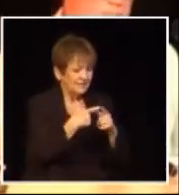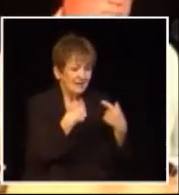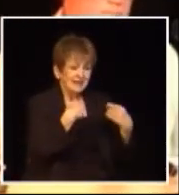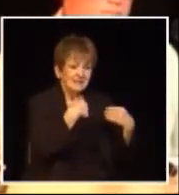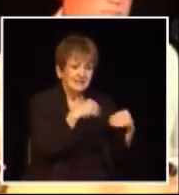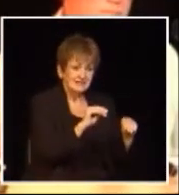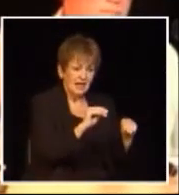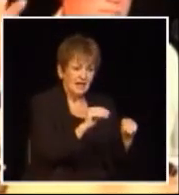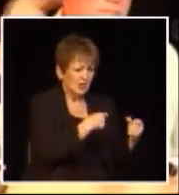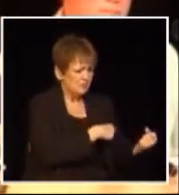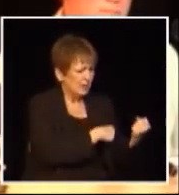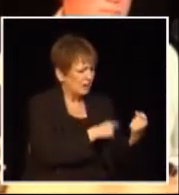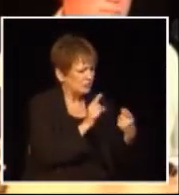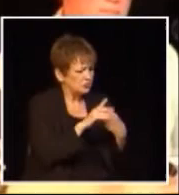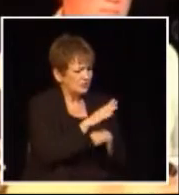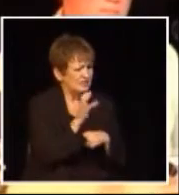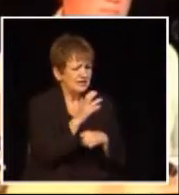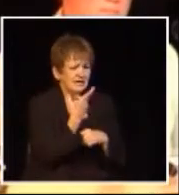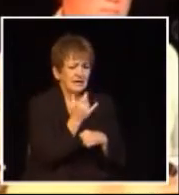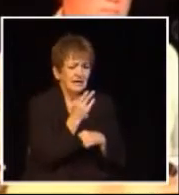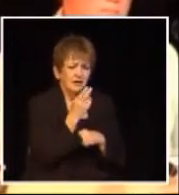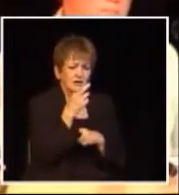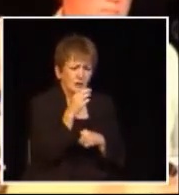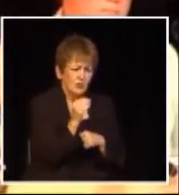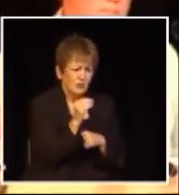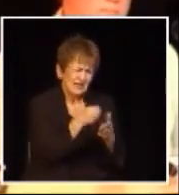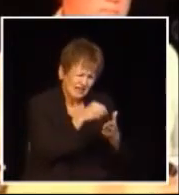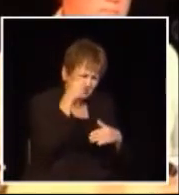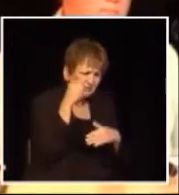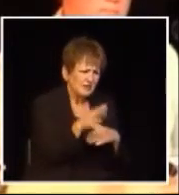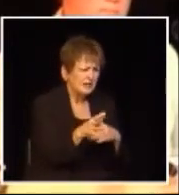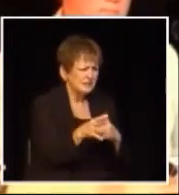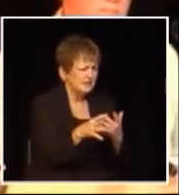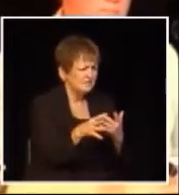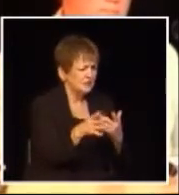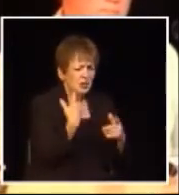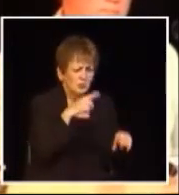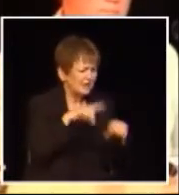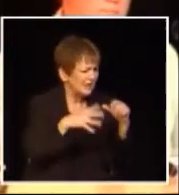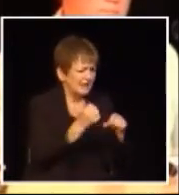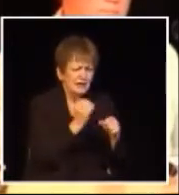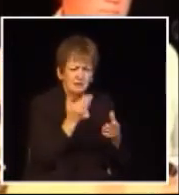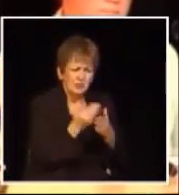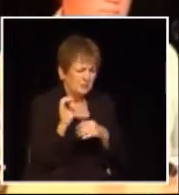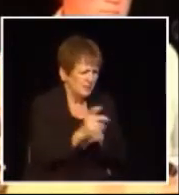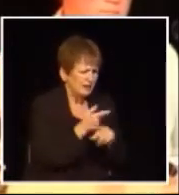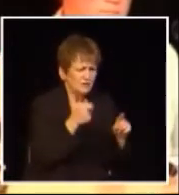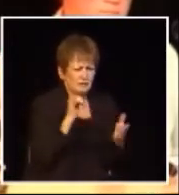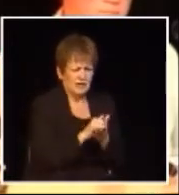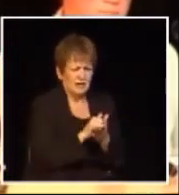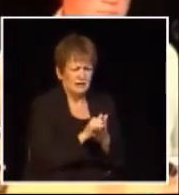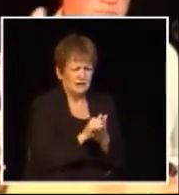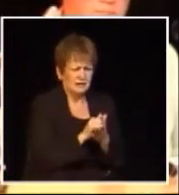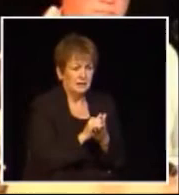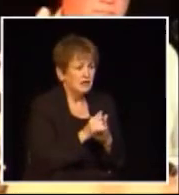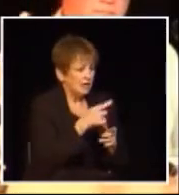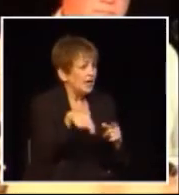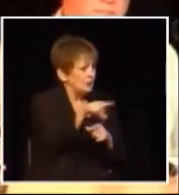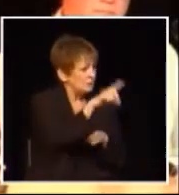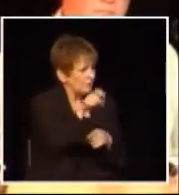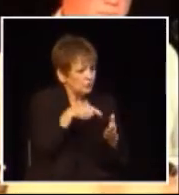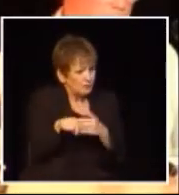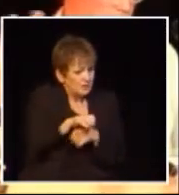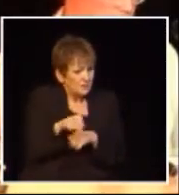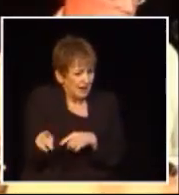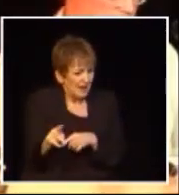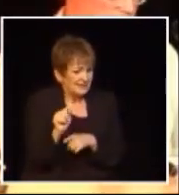or power to BC Hydro at more than BC Hydro can sell it for and I have to pay him back and you